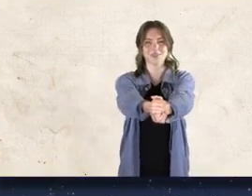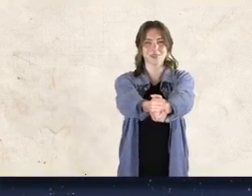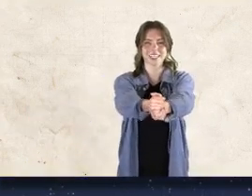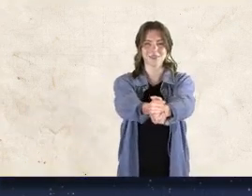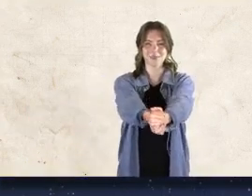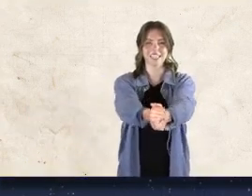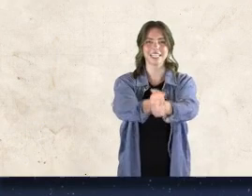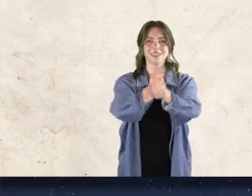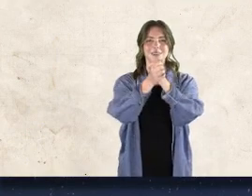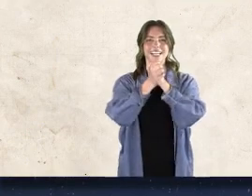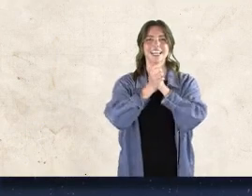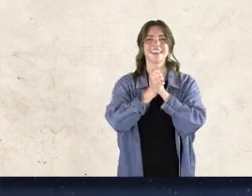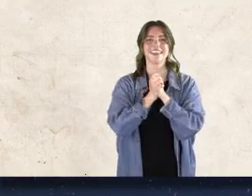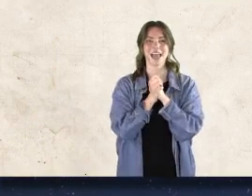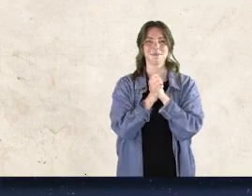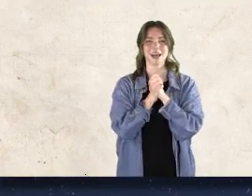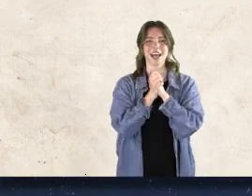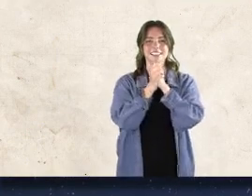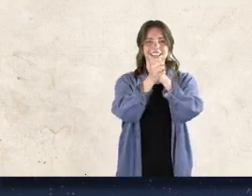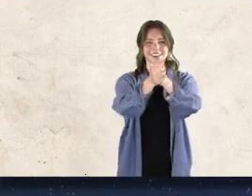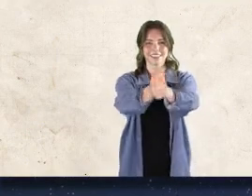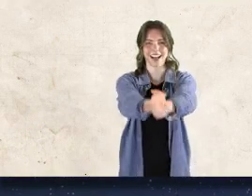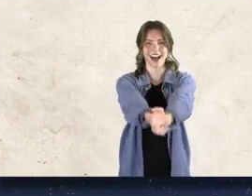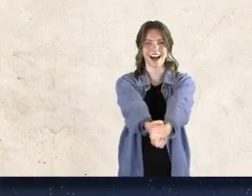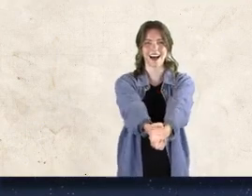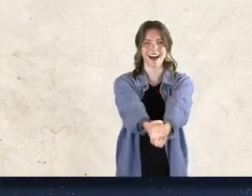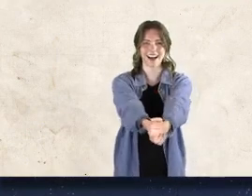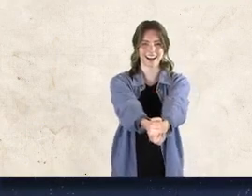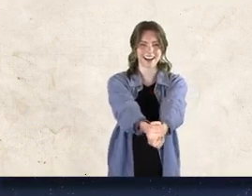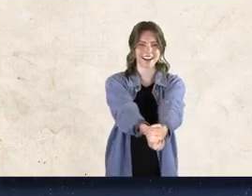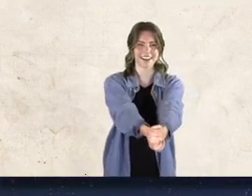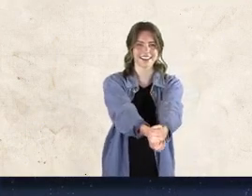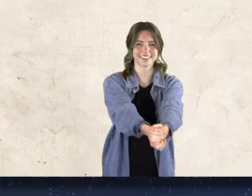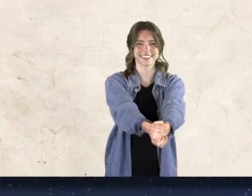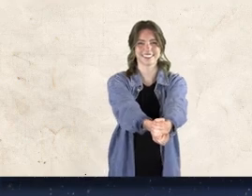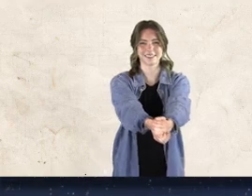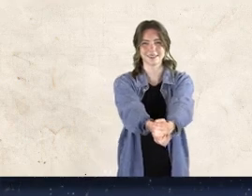will be with them as their God